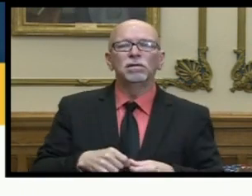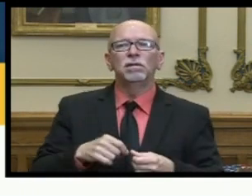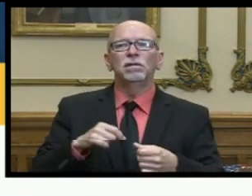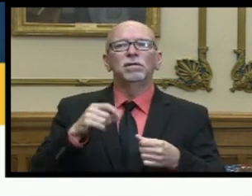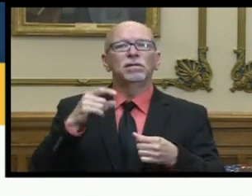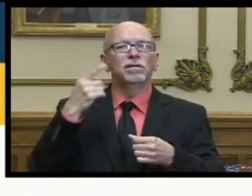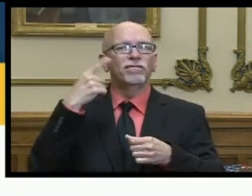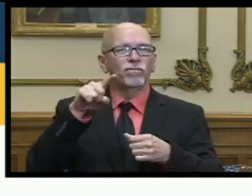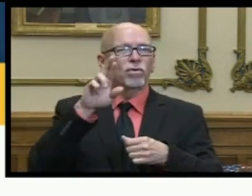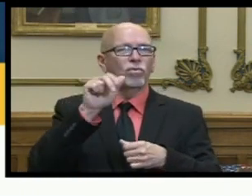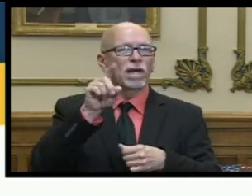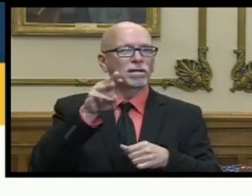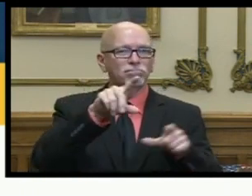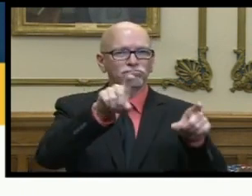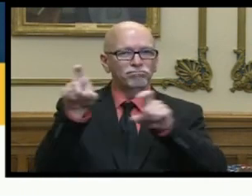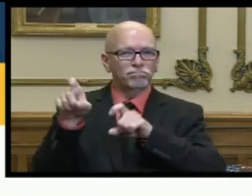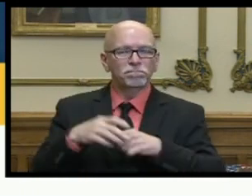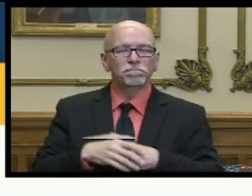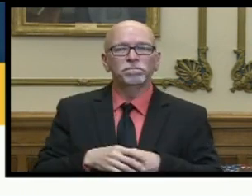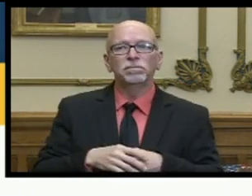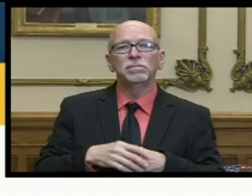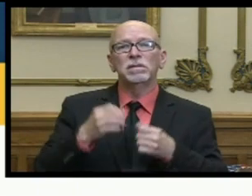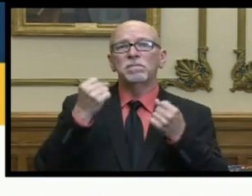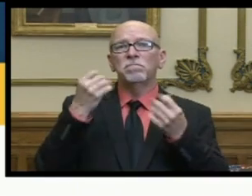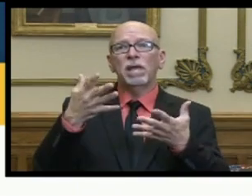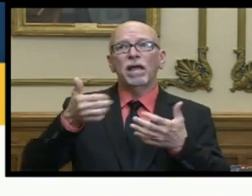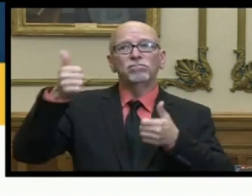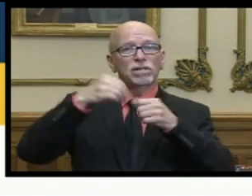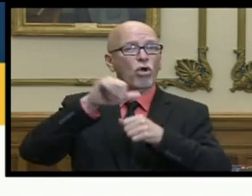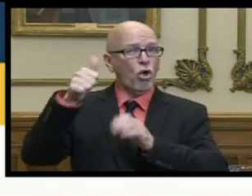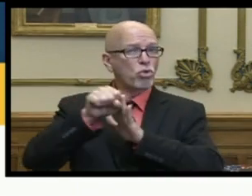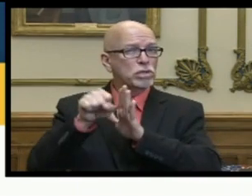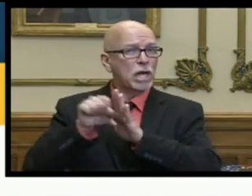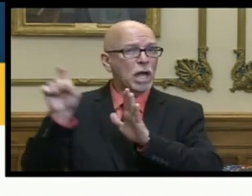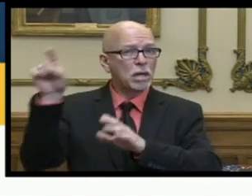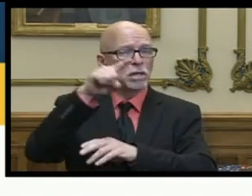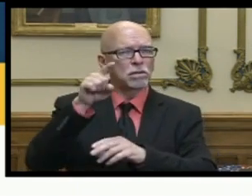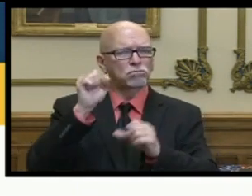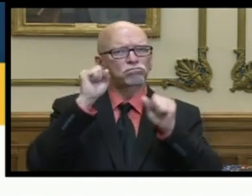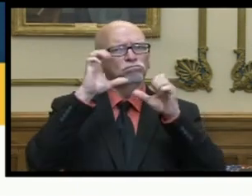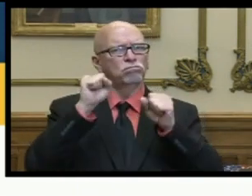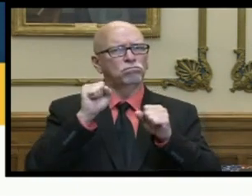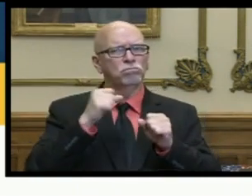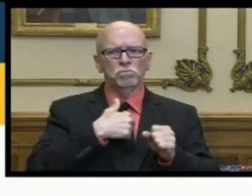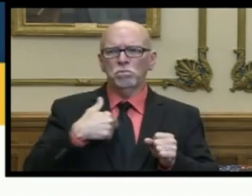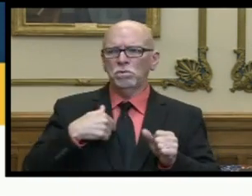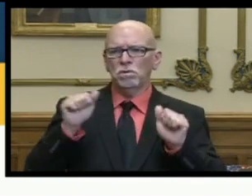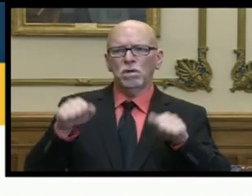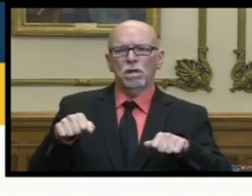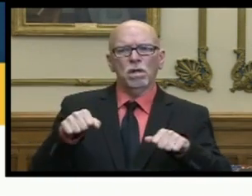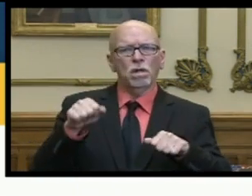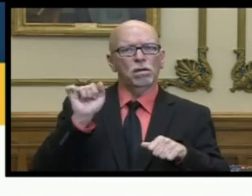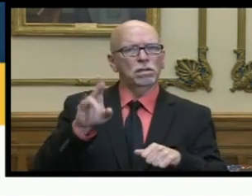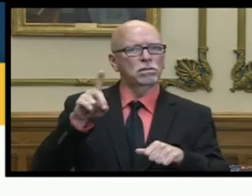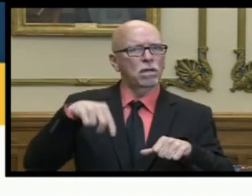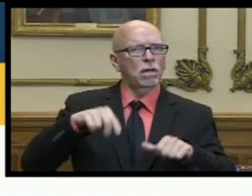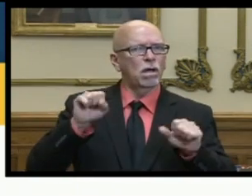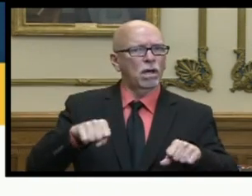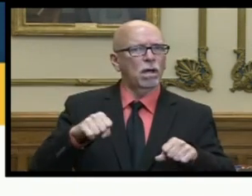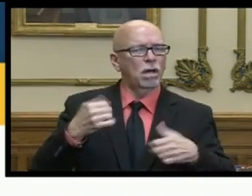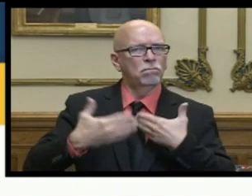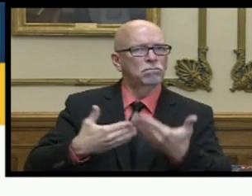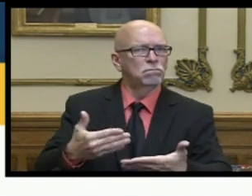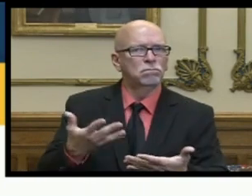towards random sample uh many of the officials in other states were surprised by the capabilities of indiana in